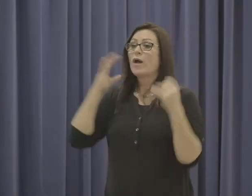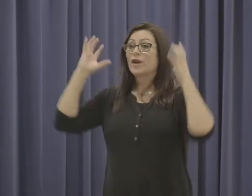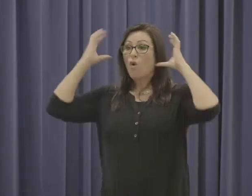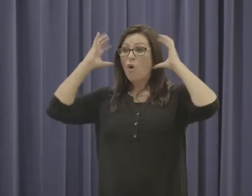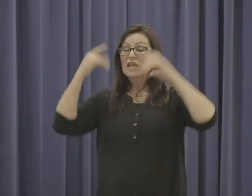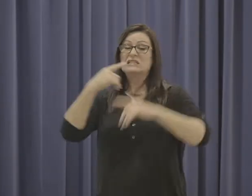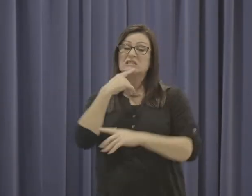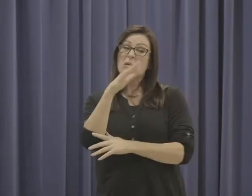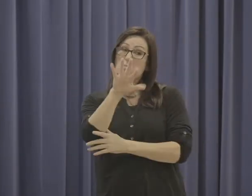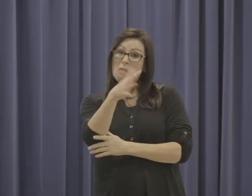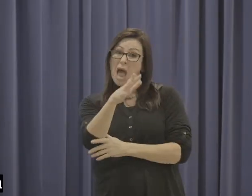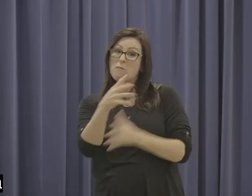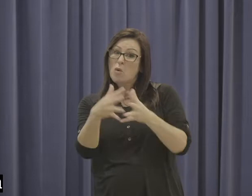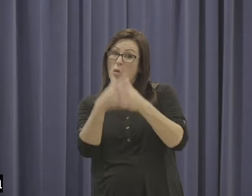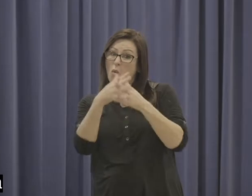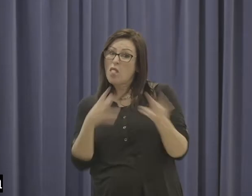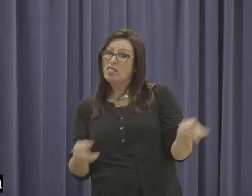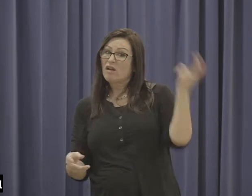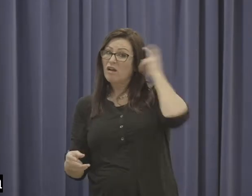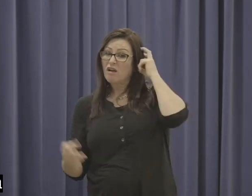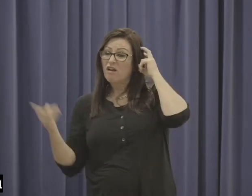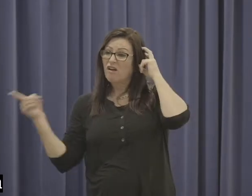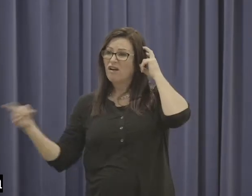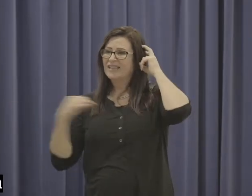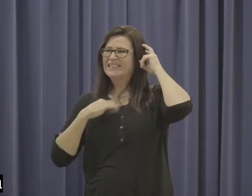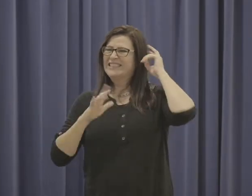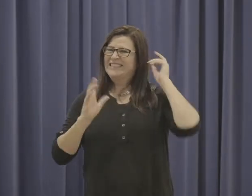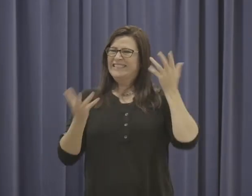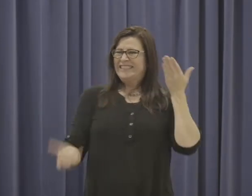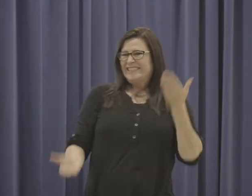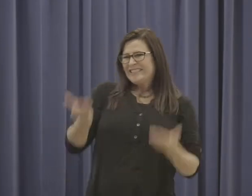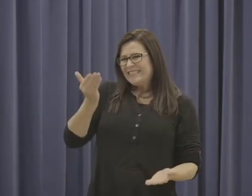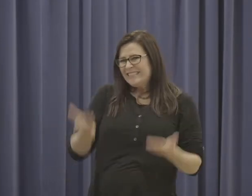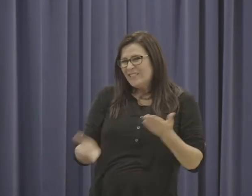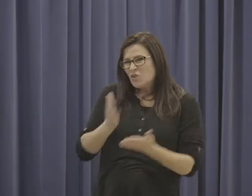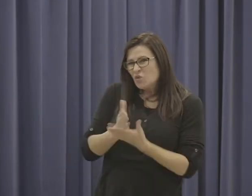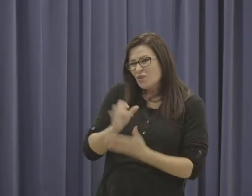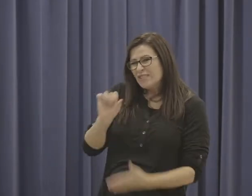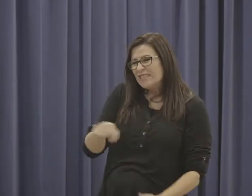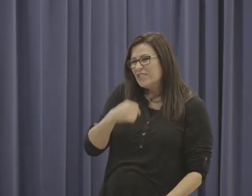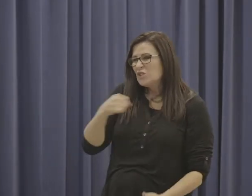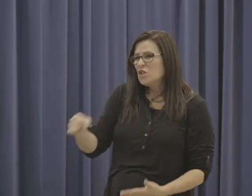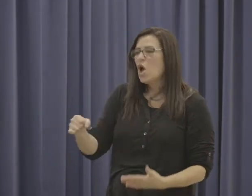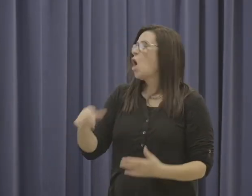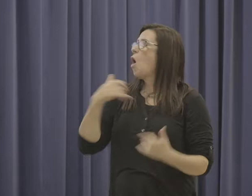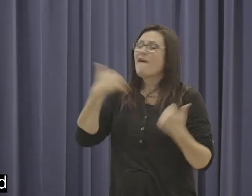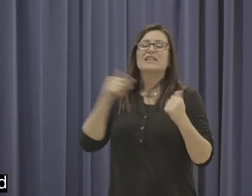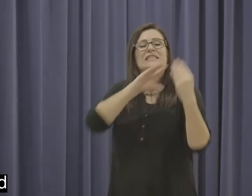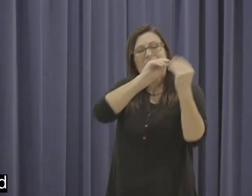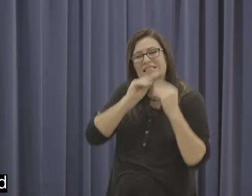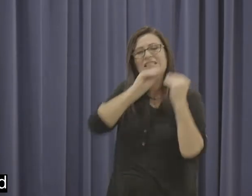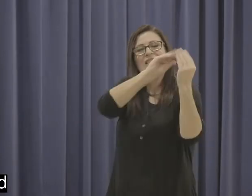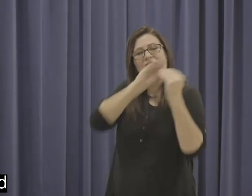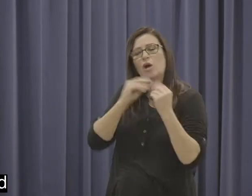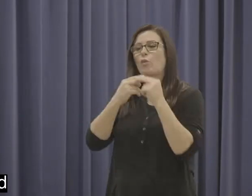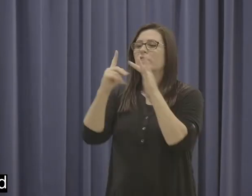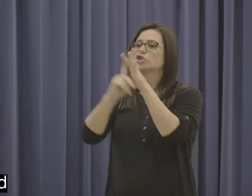Then when the audiologist mentioned about possibly getting a cochlear implant for Mako I was a little worried and unsure. After